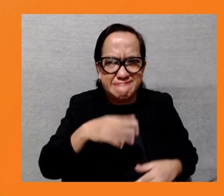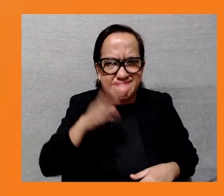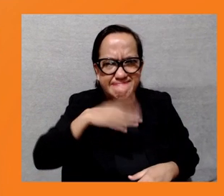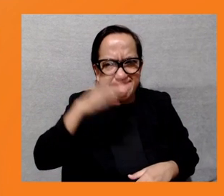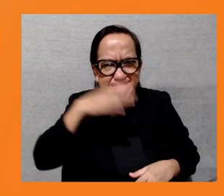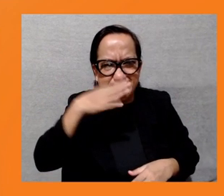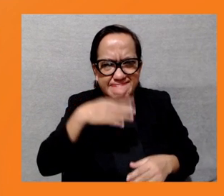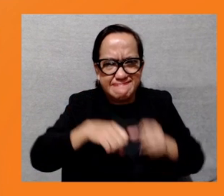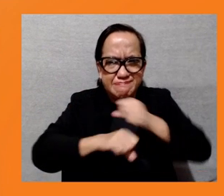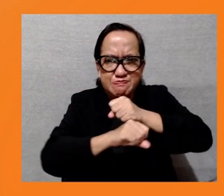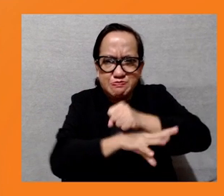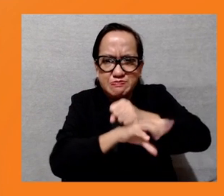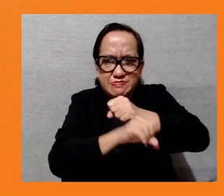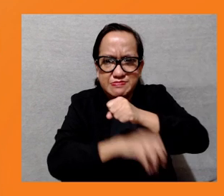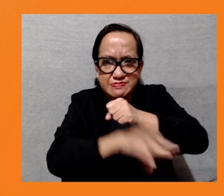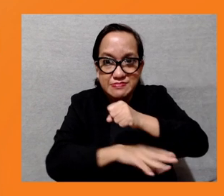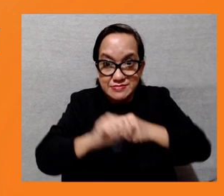by the Asian Development Bank.